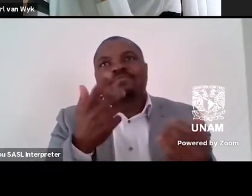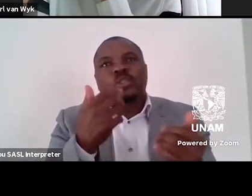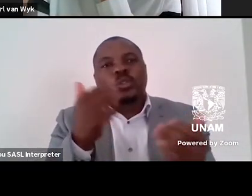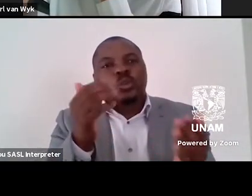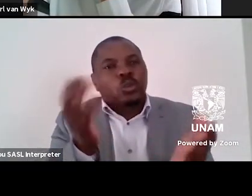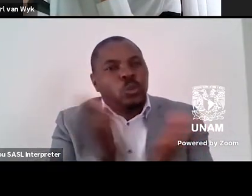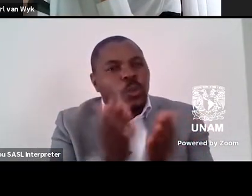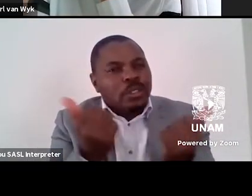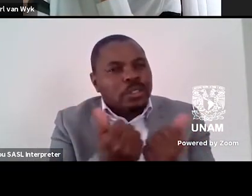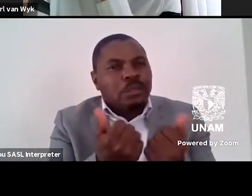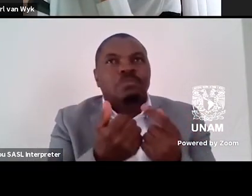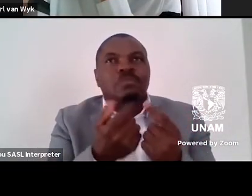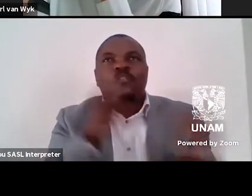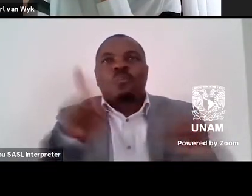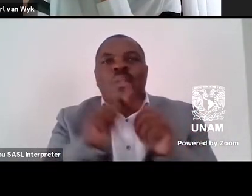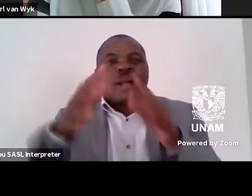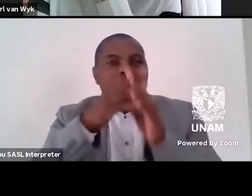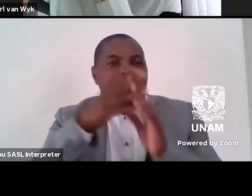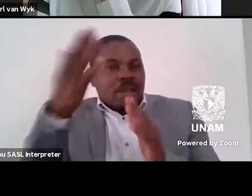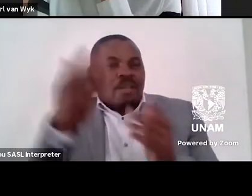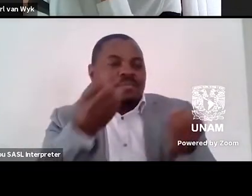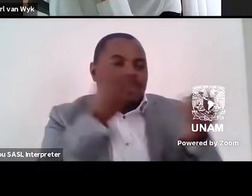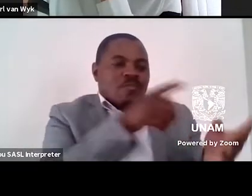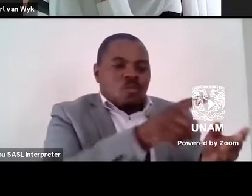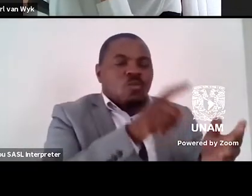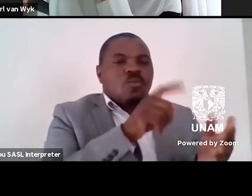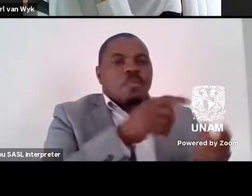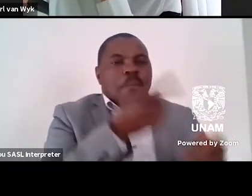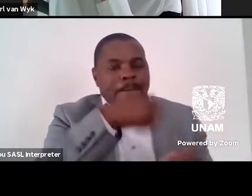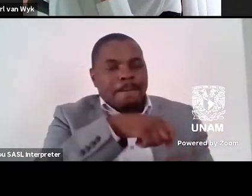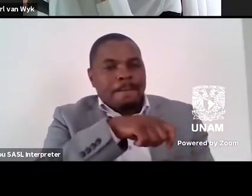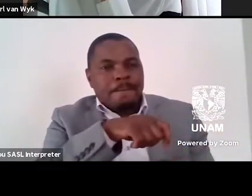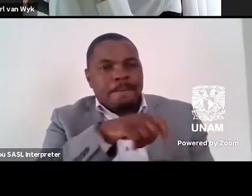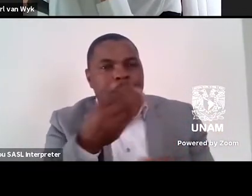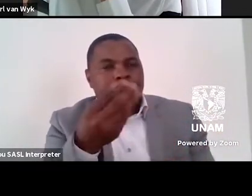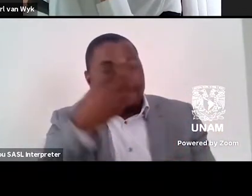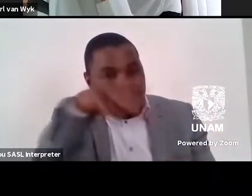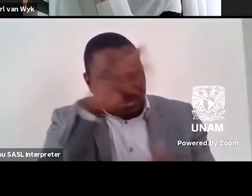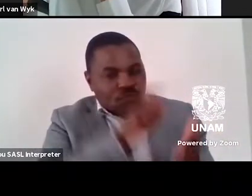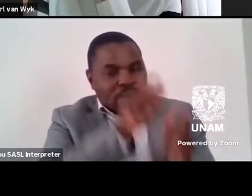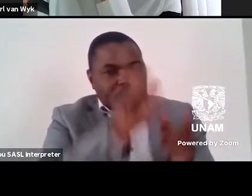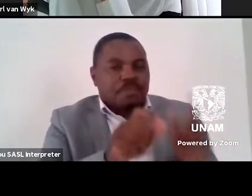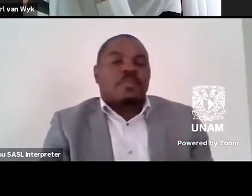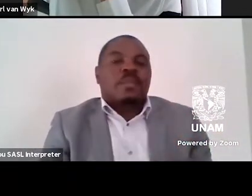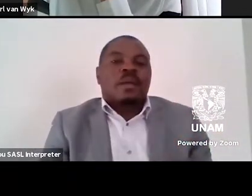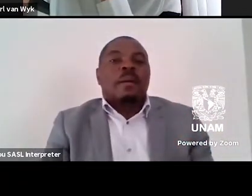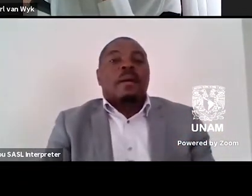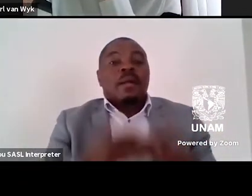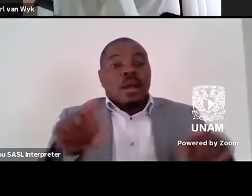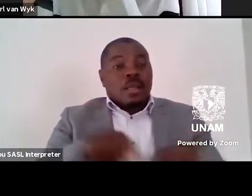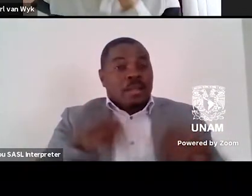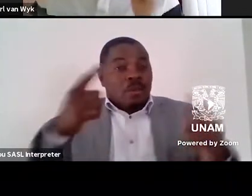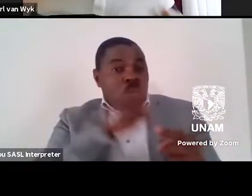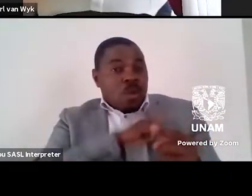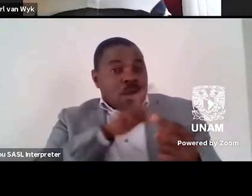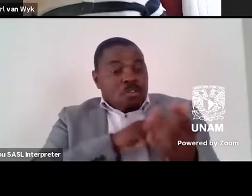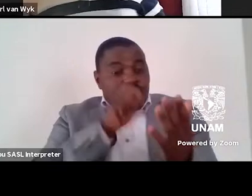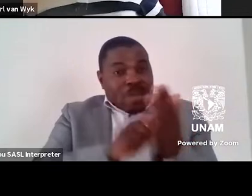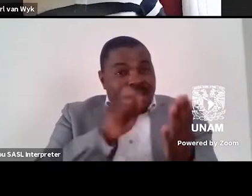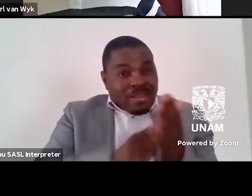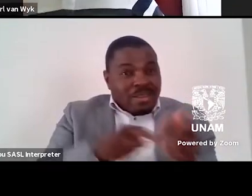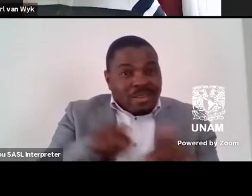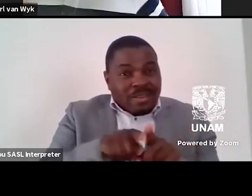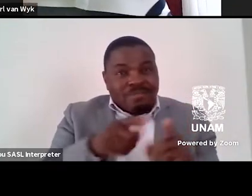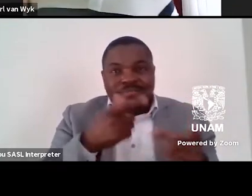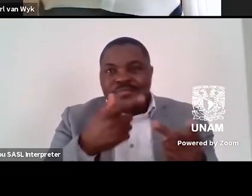Mexican writers. However, the current situation is much different, partly because writing is nowadays regarded as